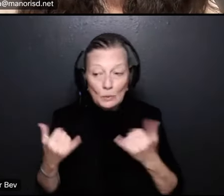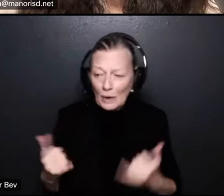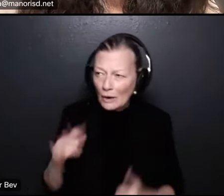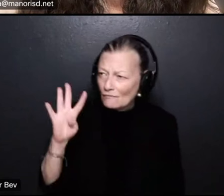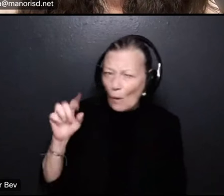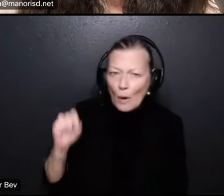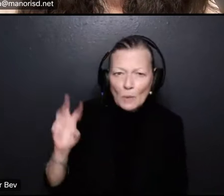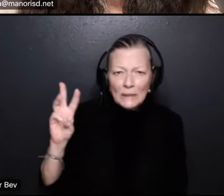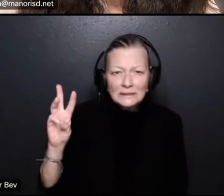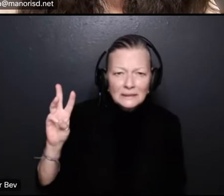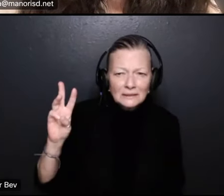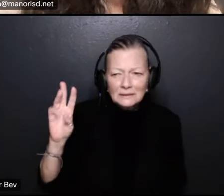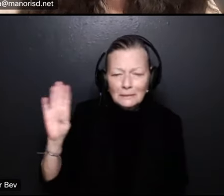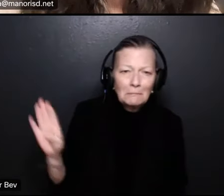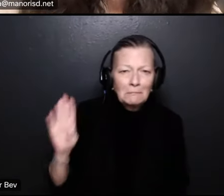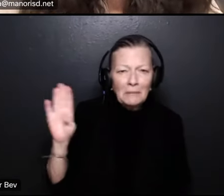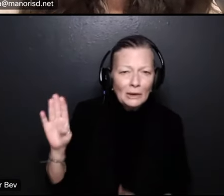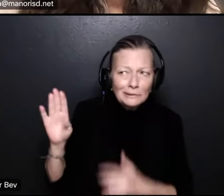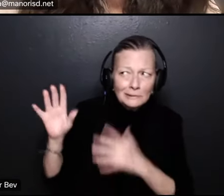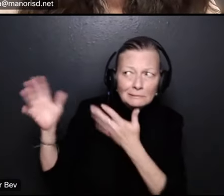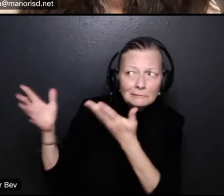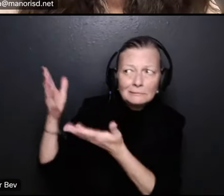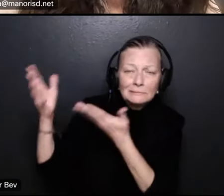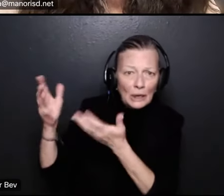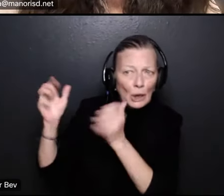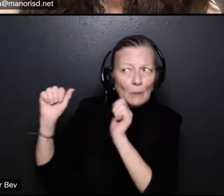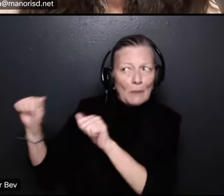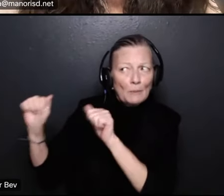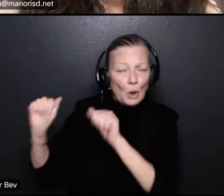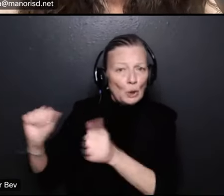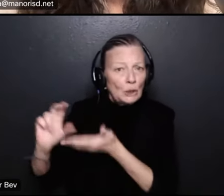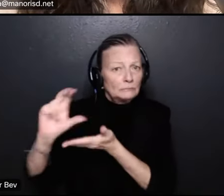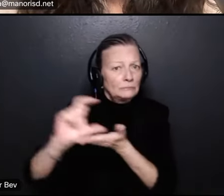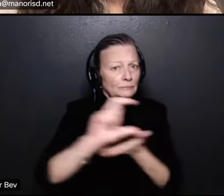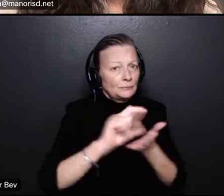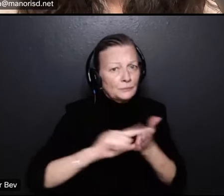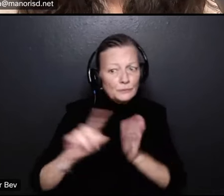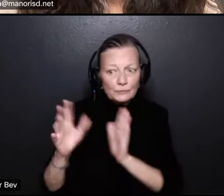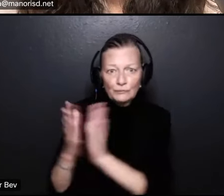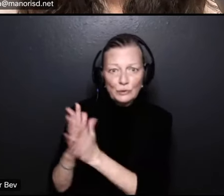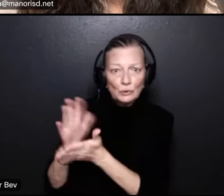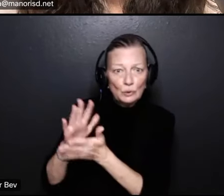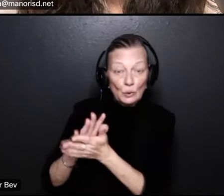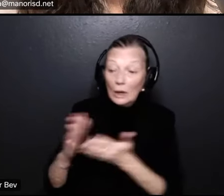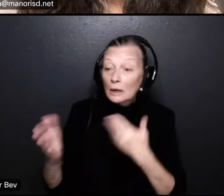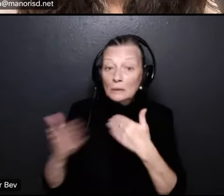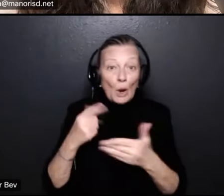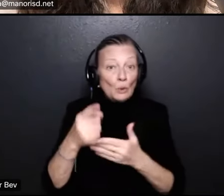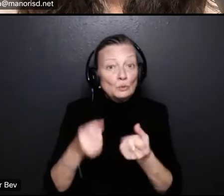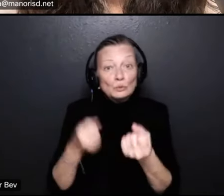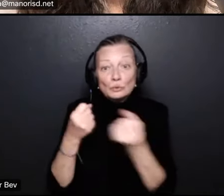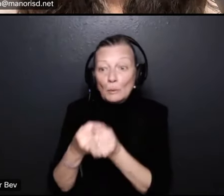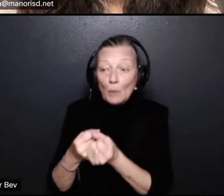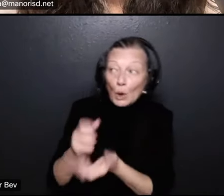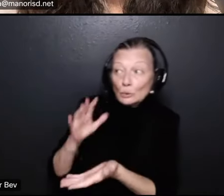dollars that's kind of in limbo that could be allocated to schools right now whether you're a supporter of vouchers or not i'm not going to get into that